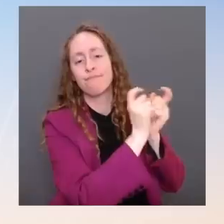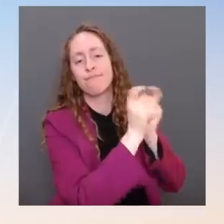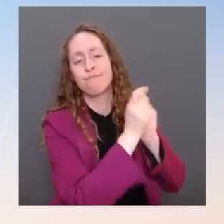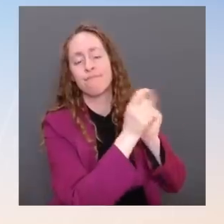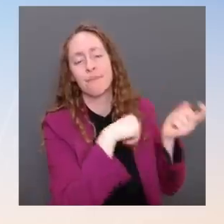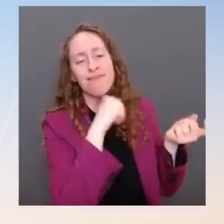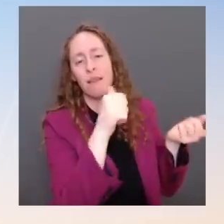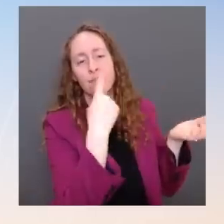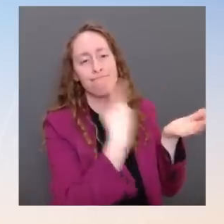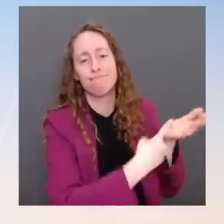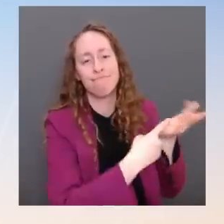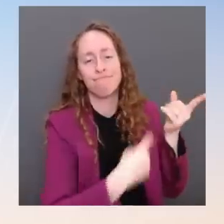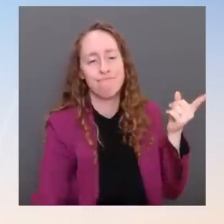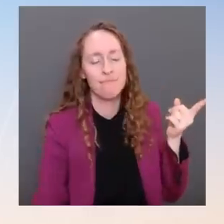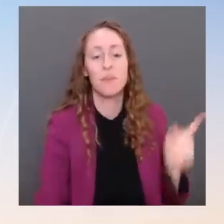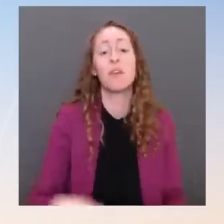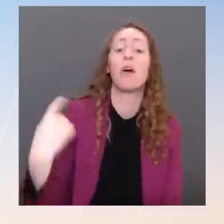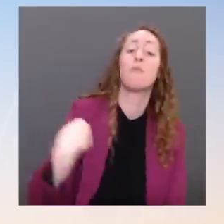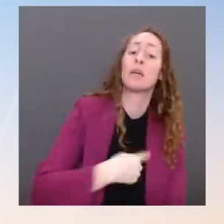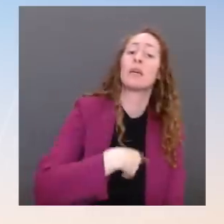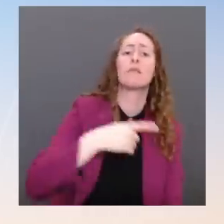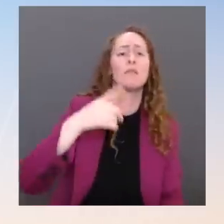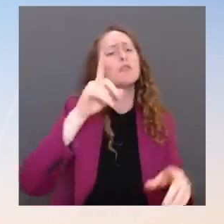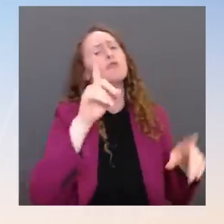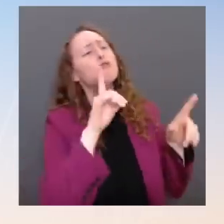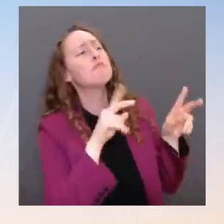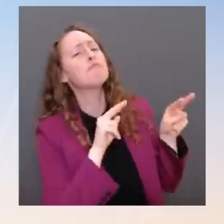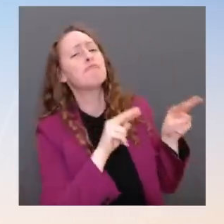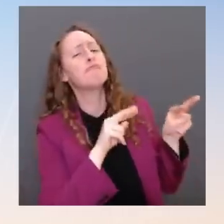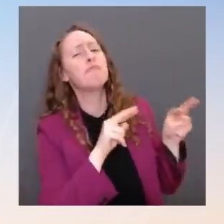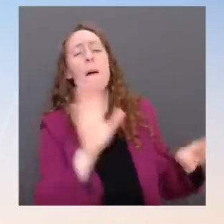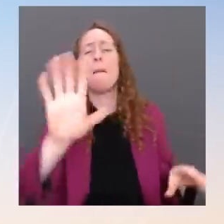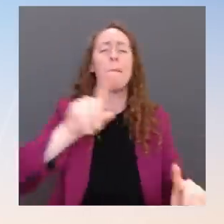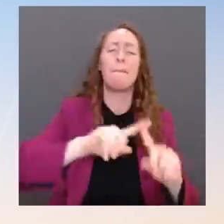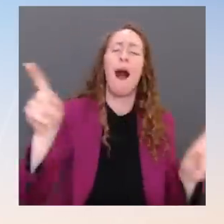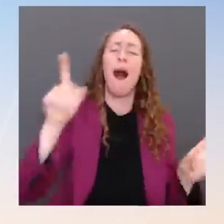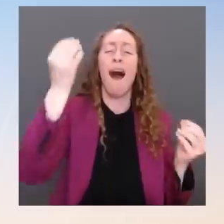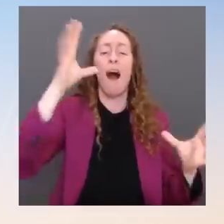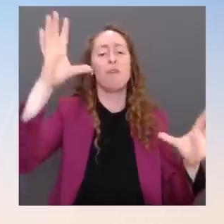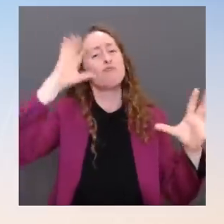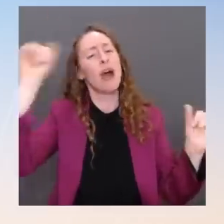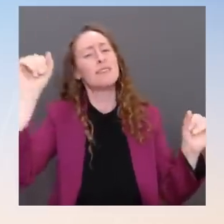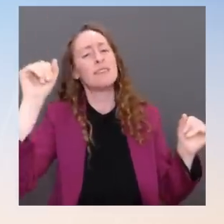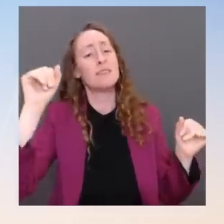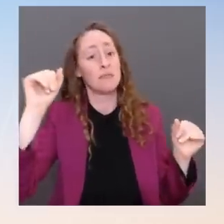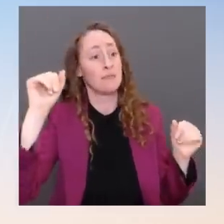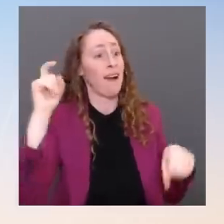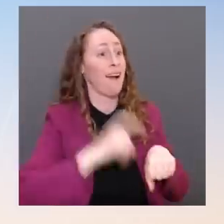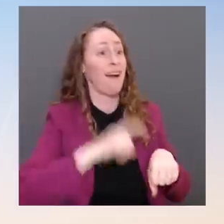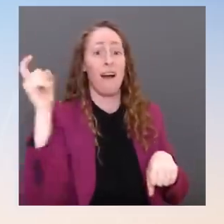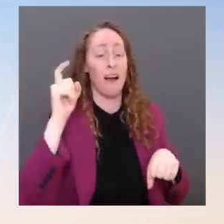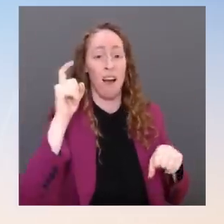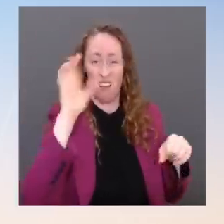monitor it from here, I would note that since President Biden took office, the market is up considerably. When we look at economic data internally, and when a lot of